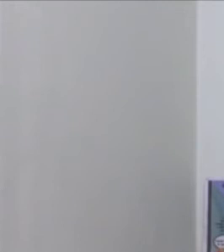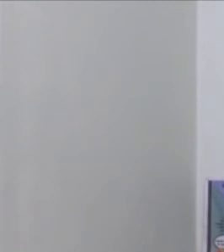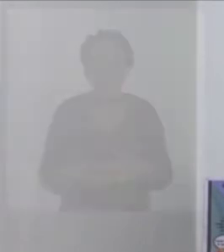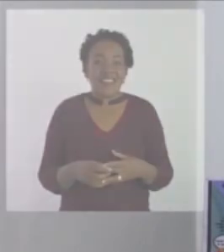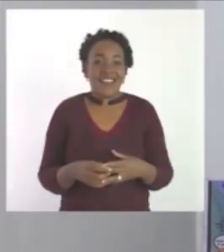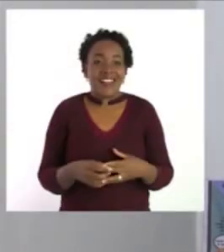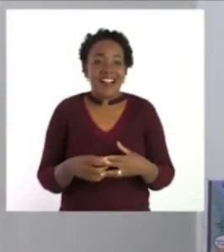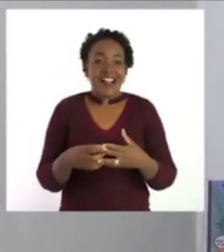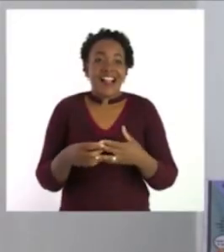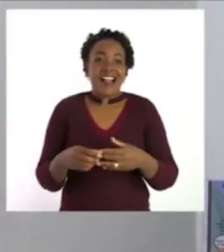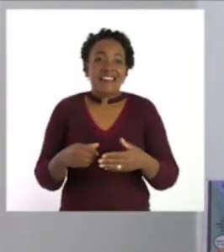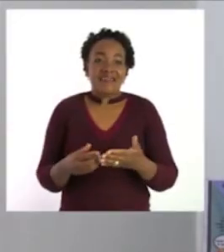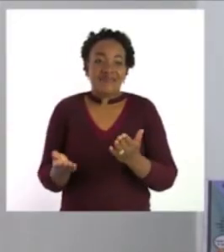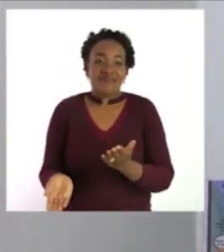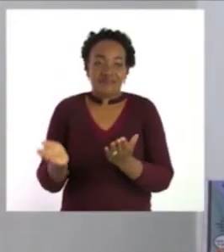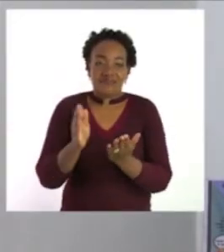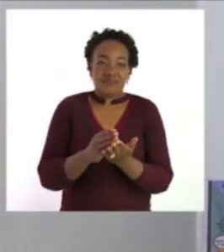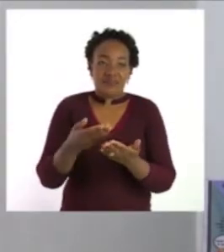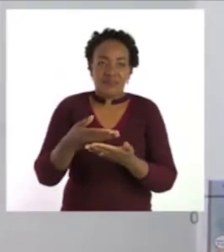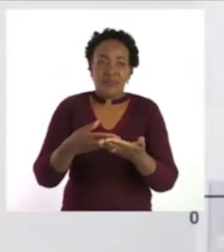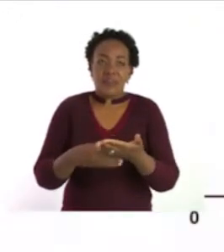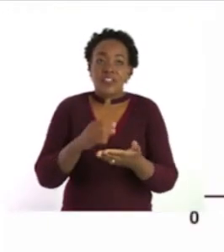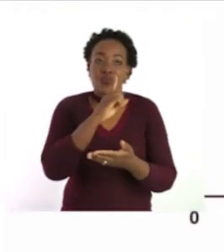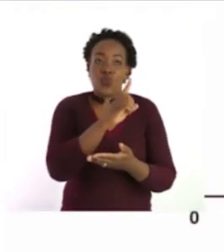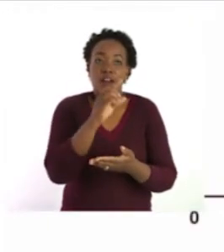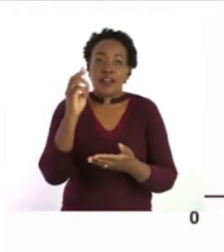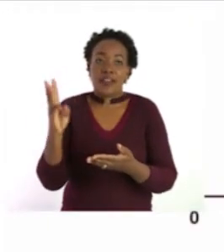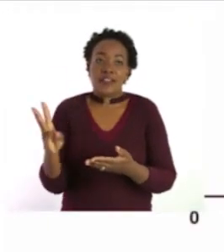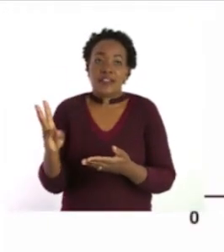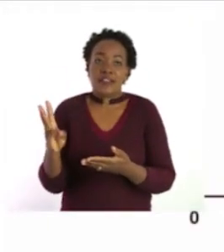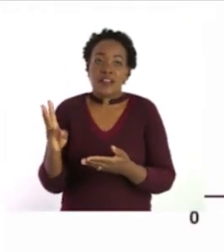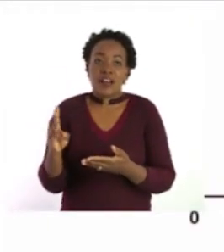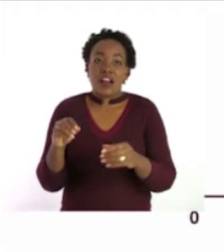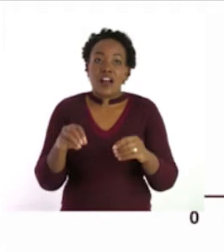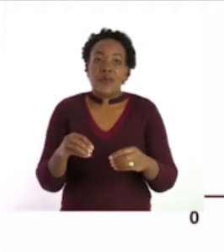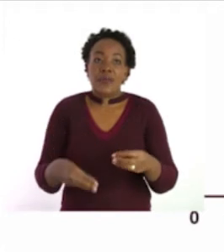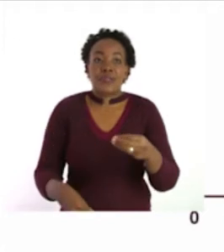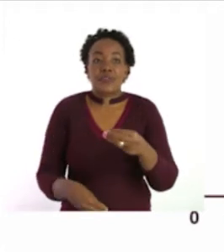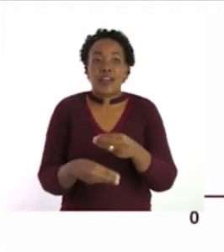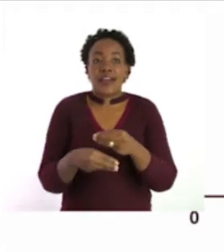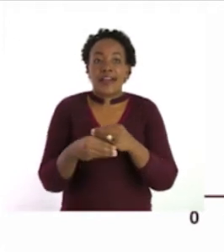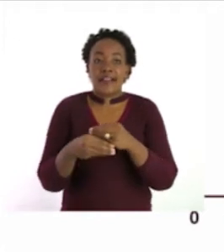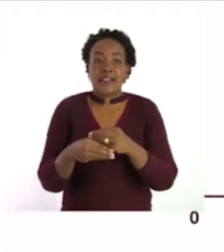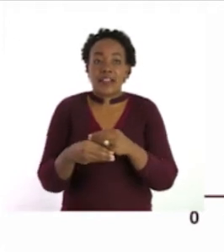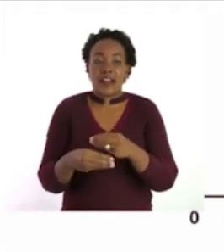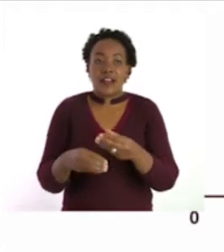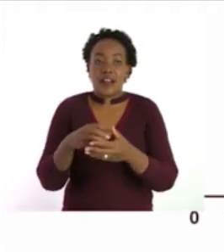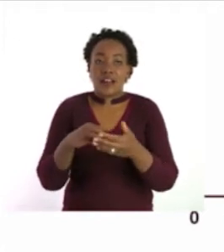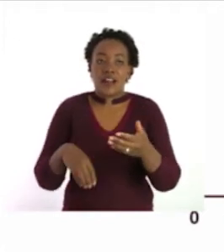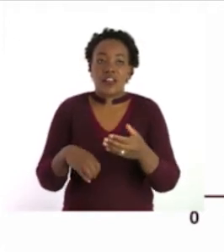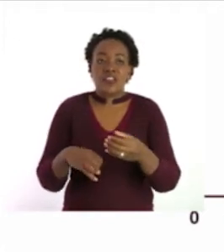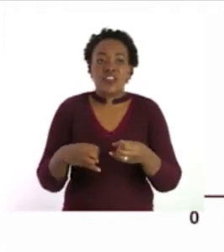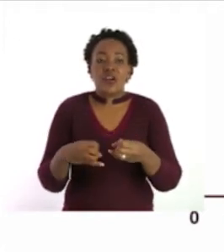Let's now move on to page three, where we are going to do addition and subtraction of numbers using the number